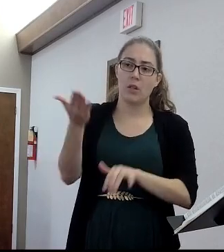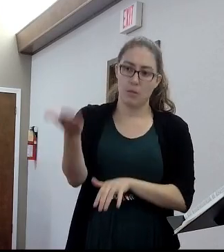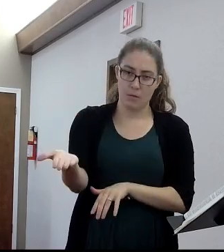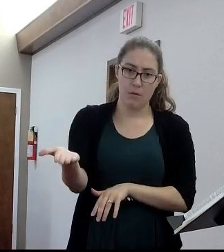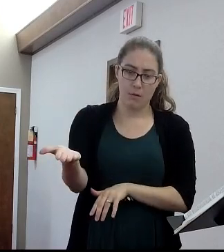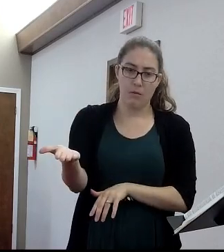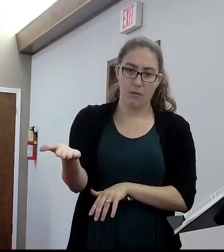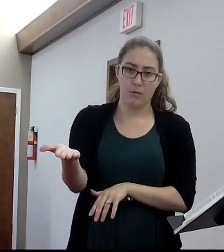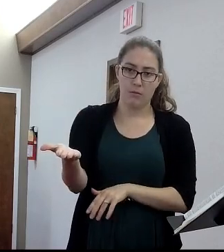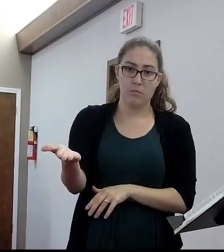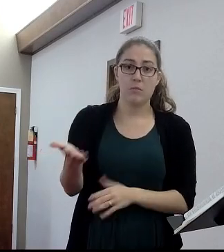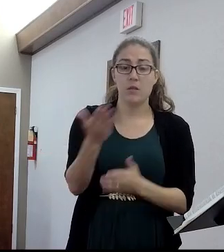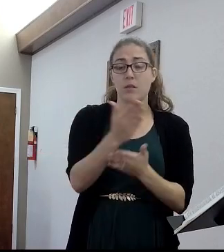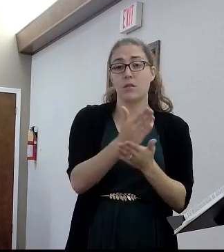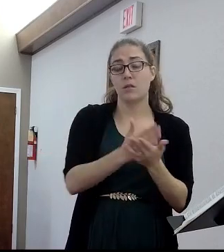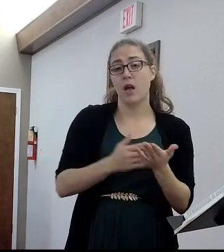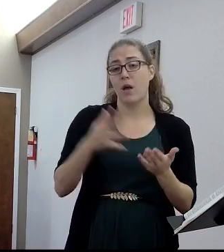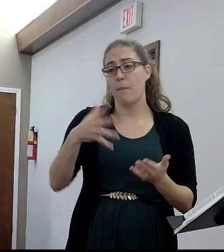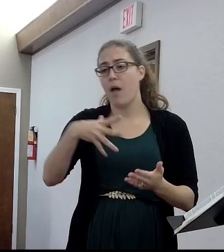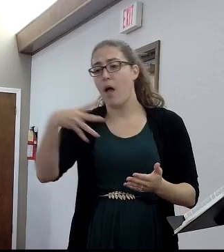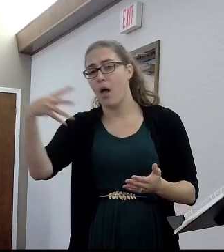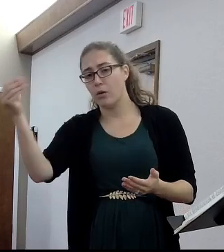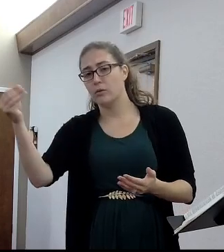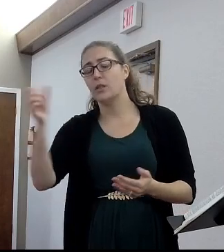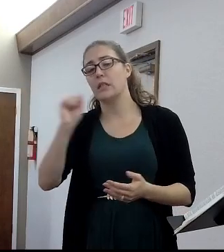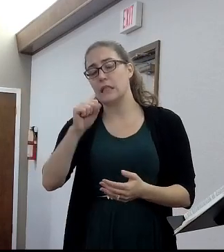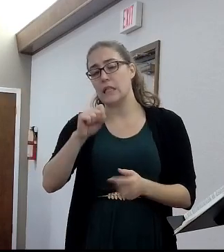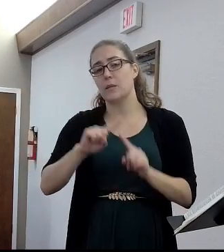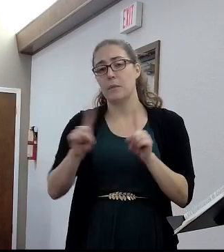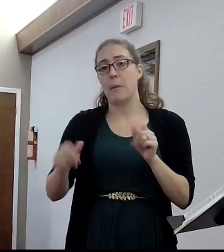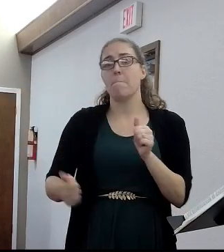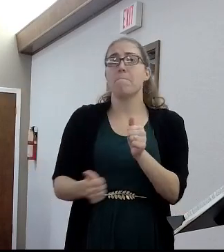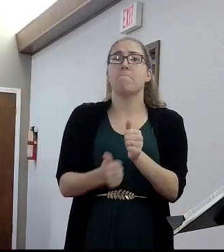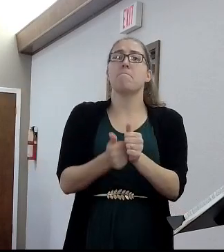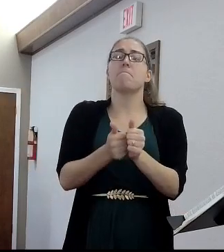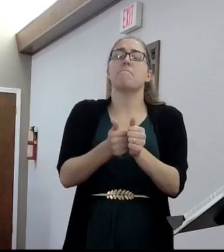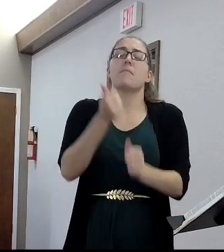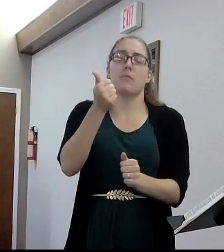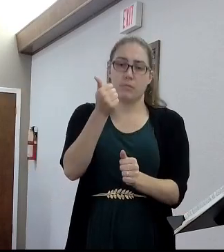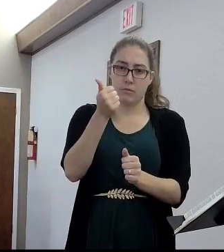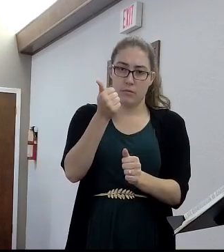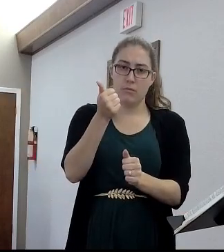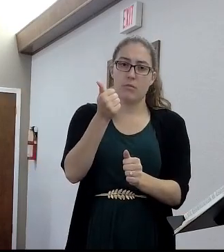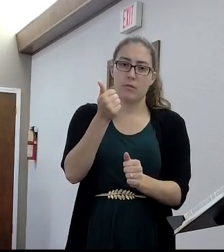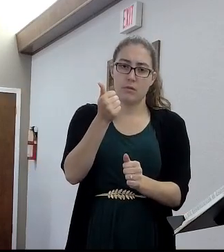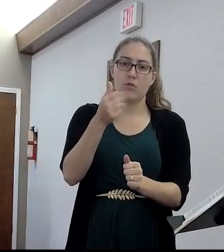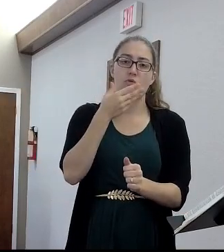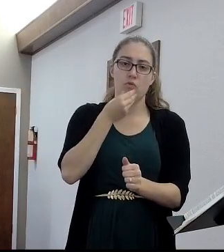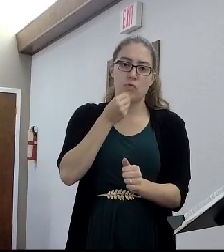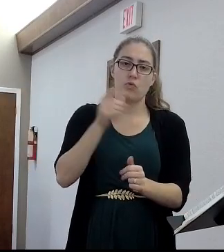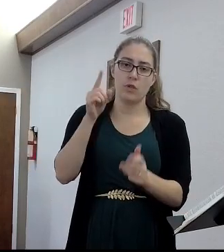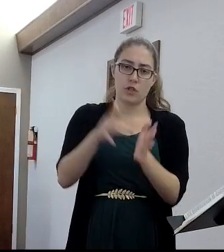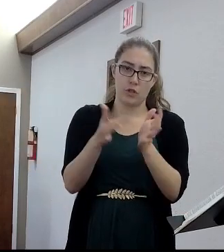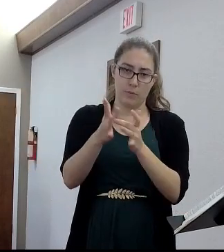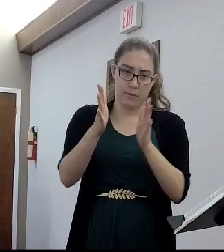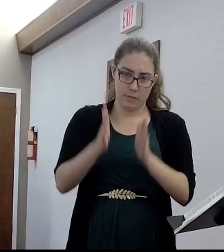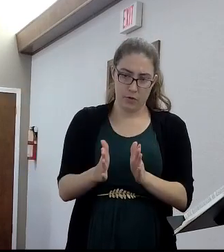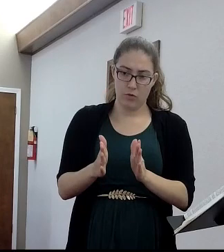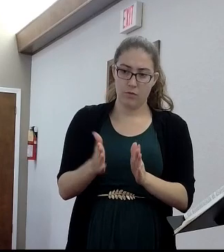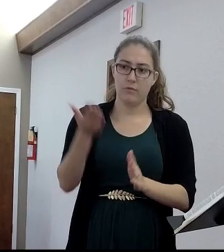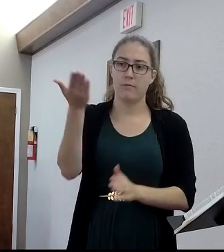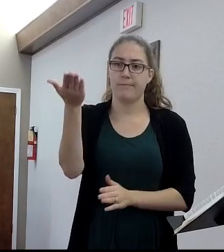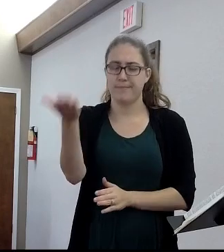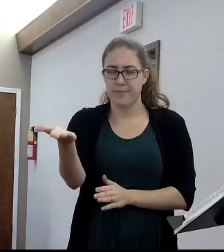were Jewish outside of that region. But the predominant population of Jewish believers were still